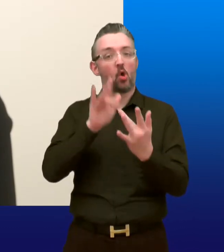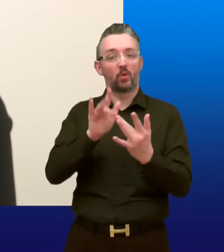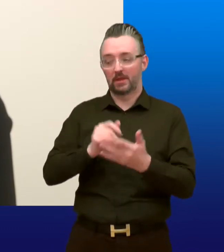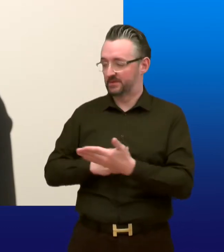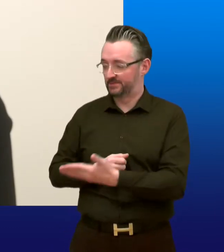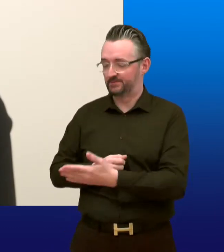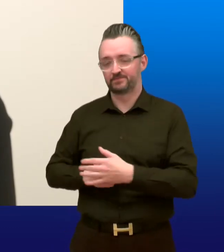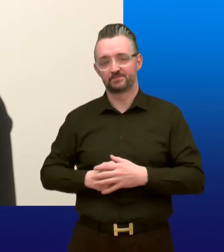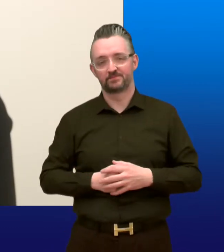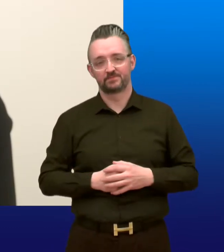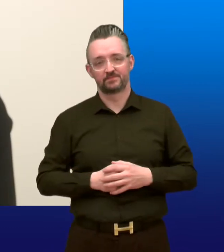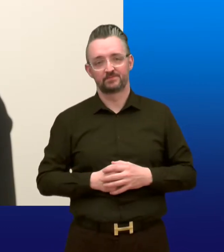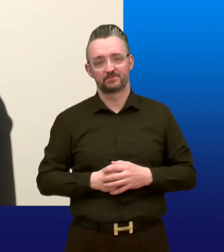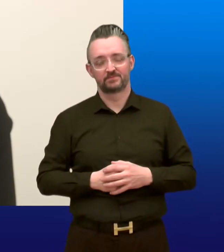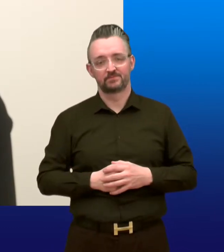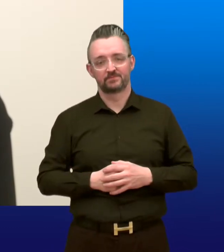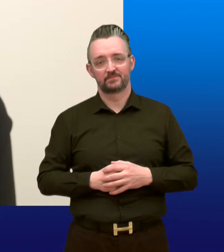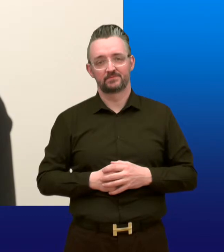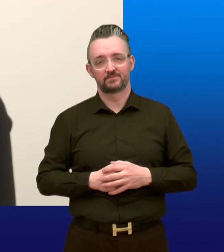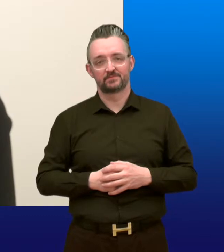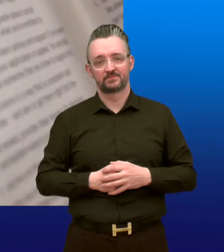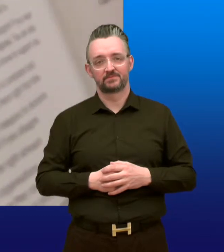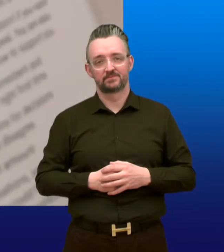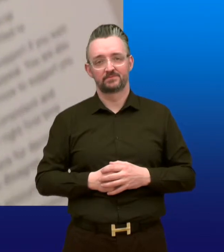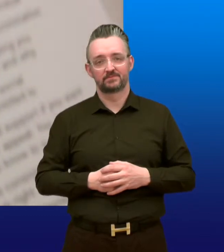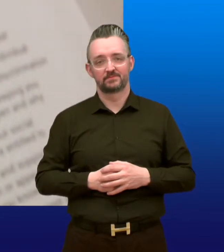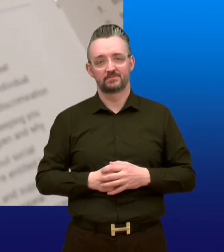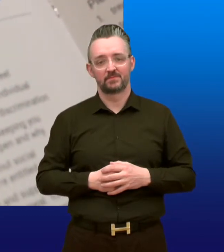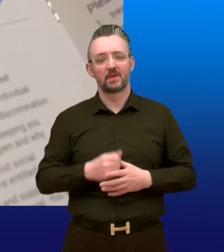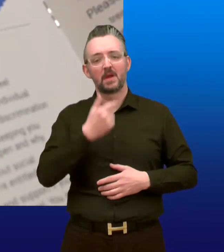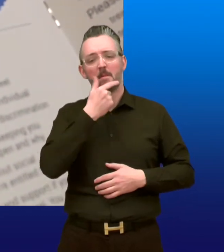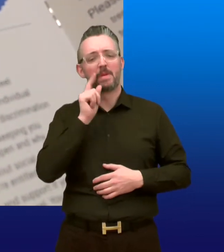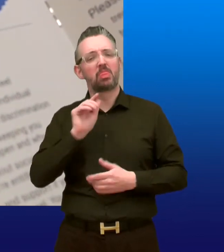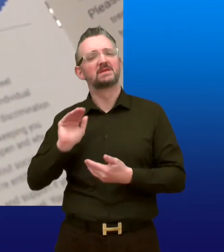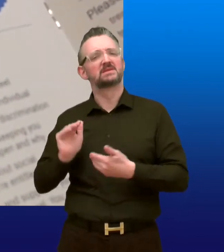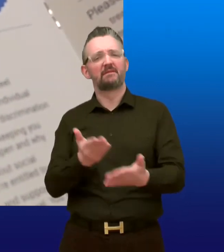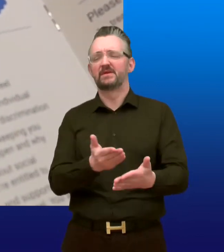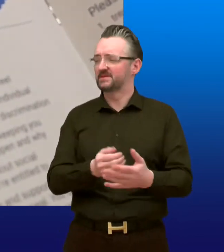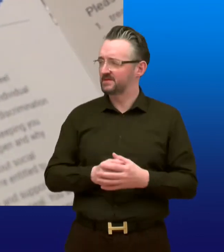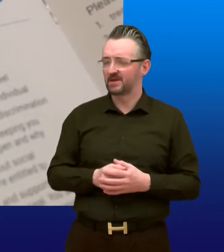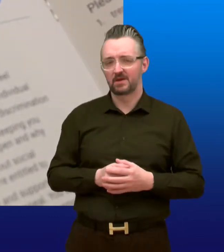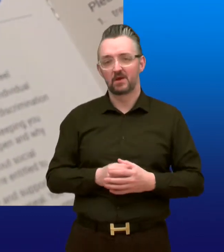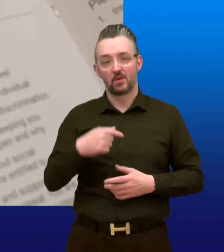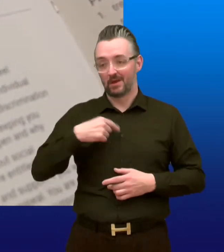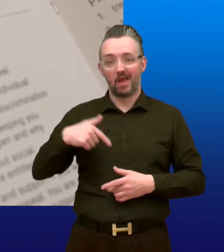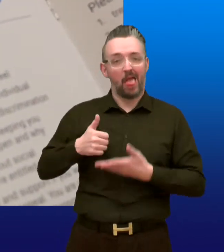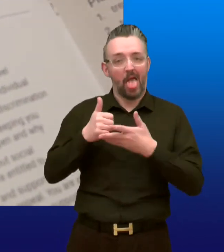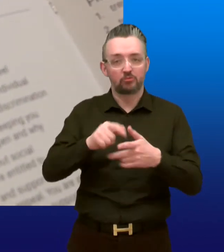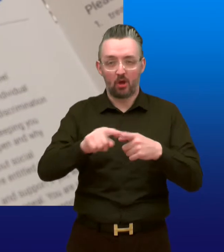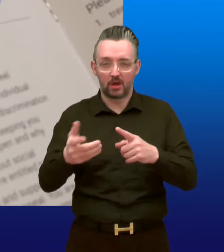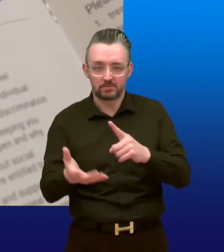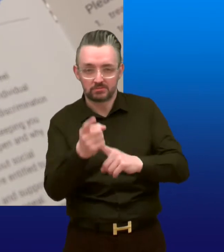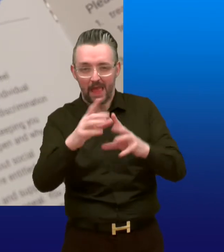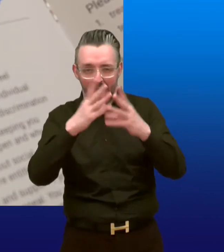sgcomplaints at gov.scot. A People's Service. We are here to help you get everything